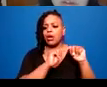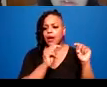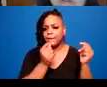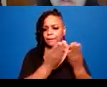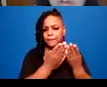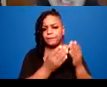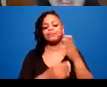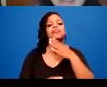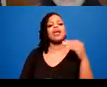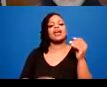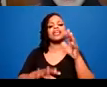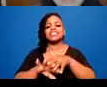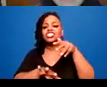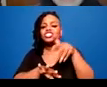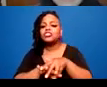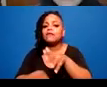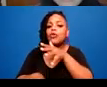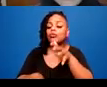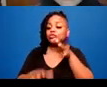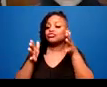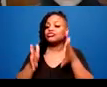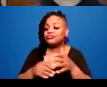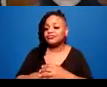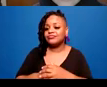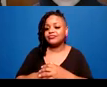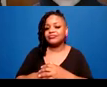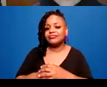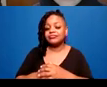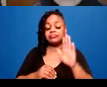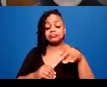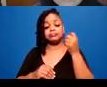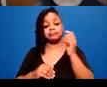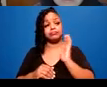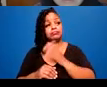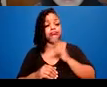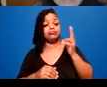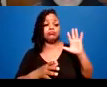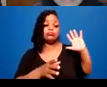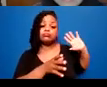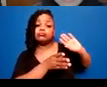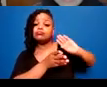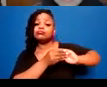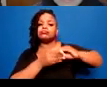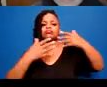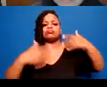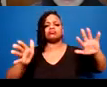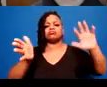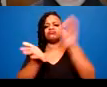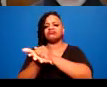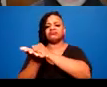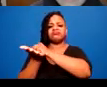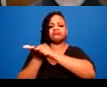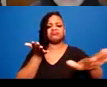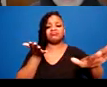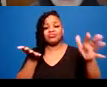Whose cultural identities and records were erased due to colonization. My experience and perspective